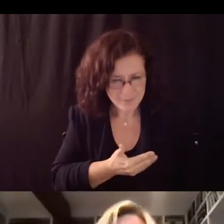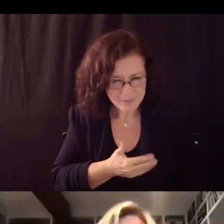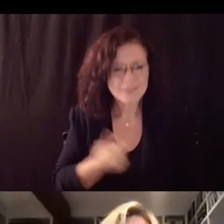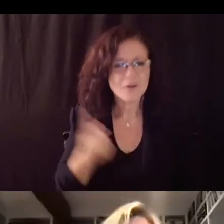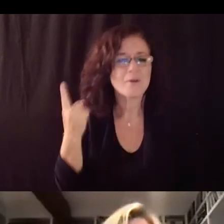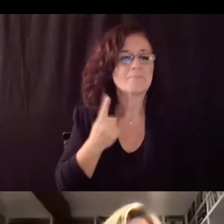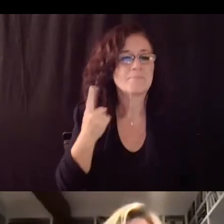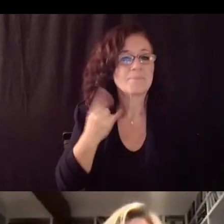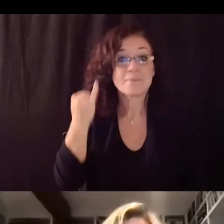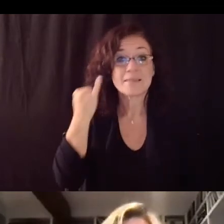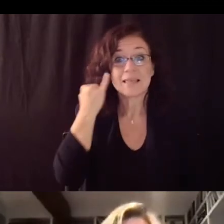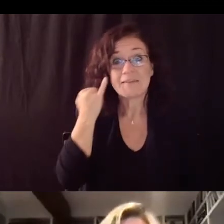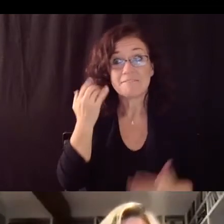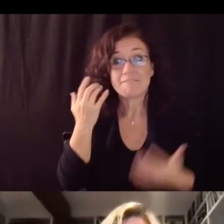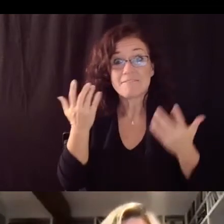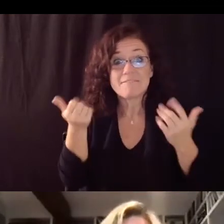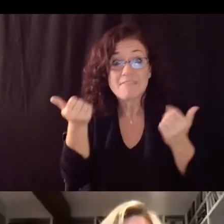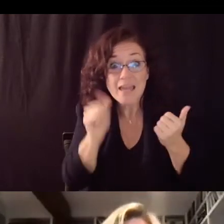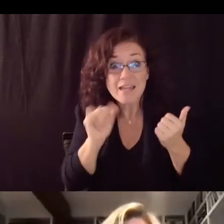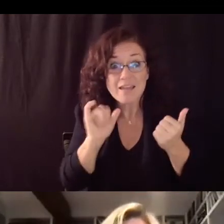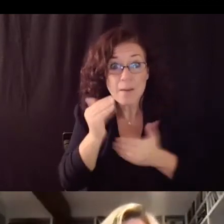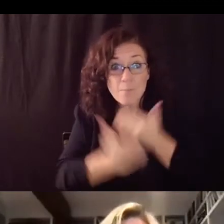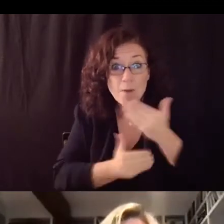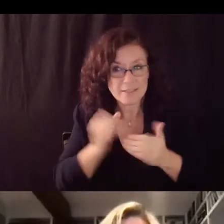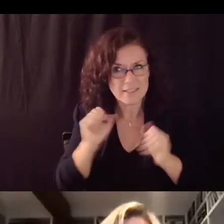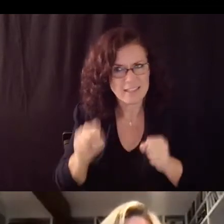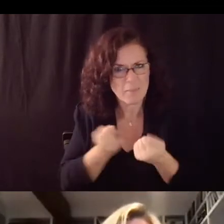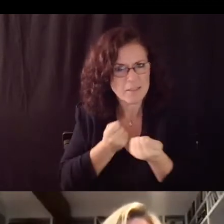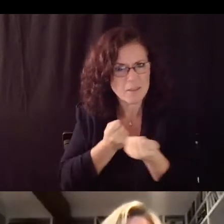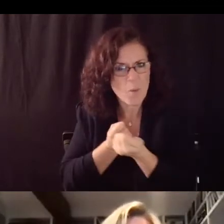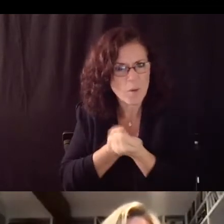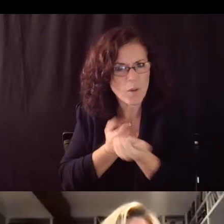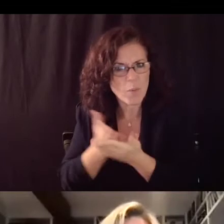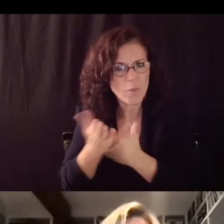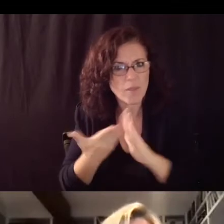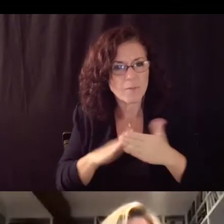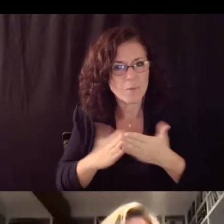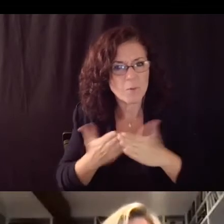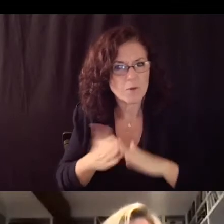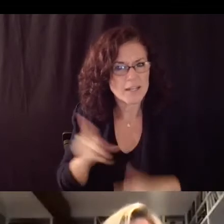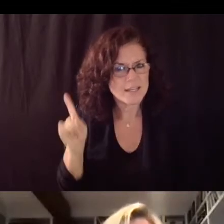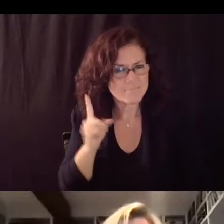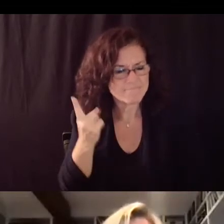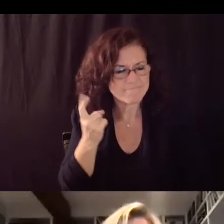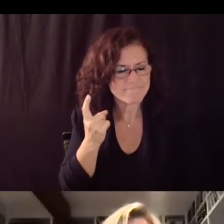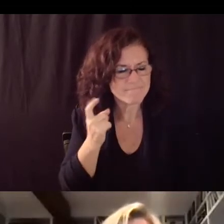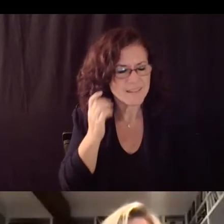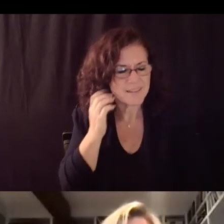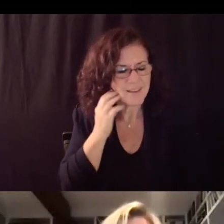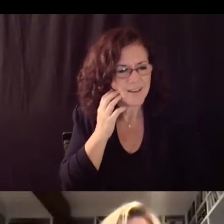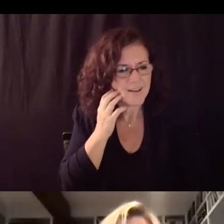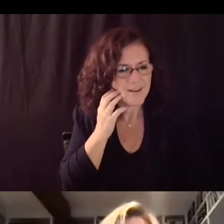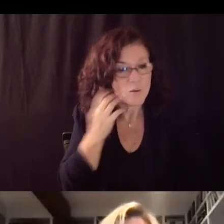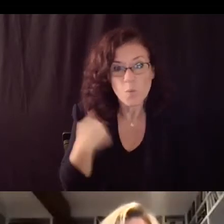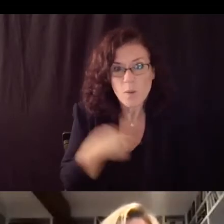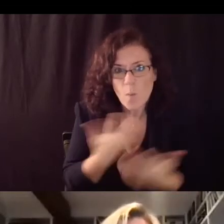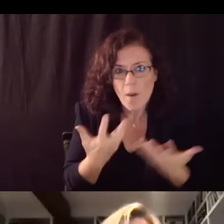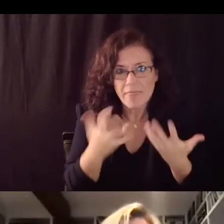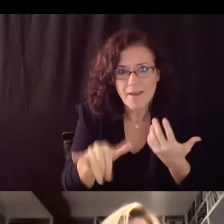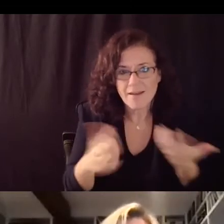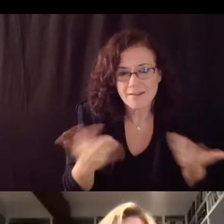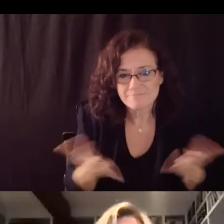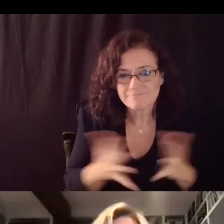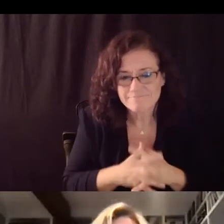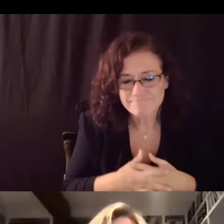by the community uh i know we want that because i do believe that first and foremost you know getting our teachers and our